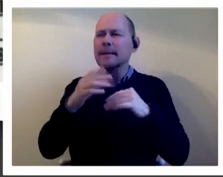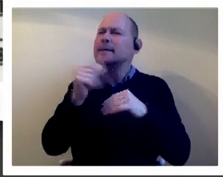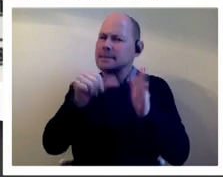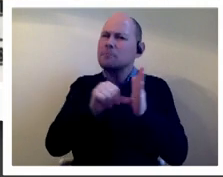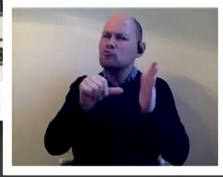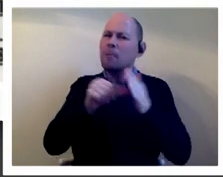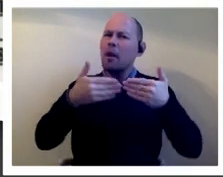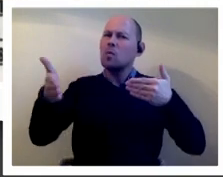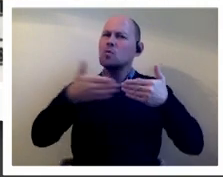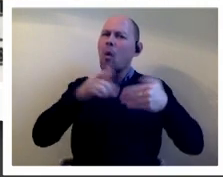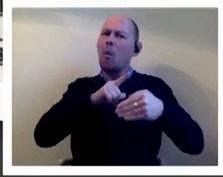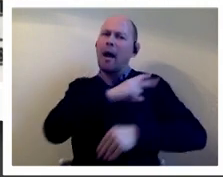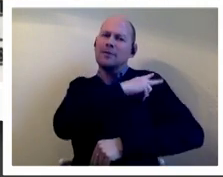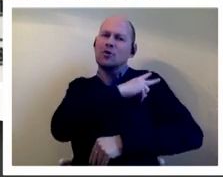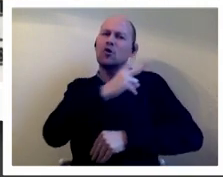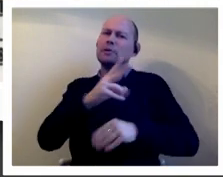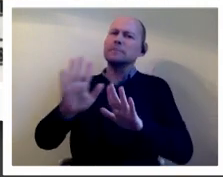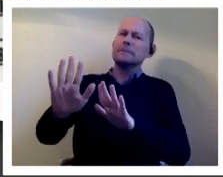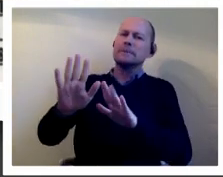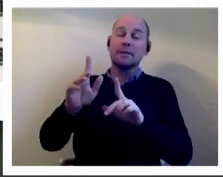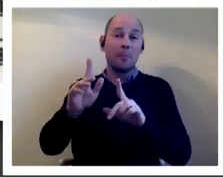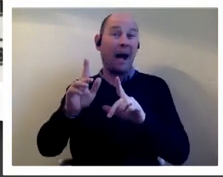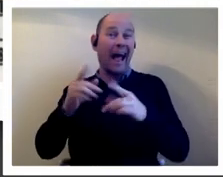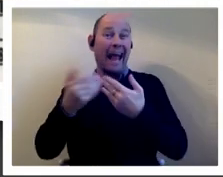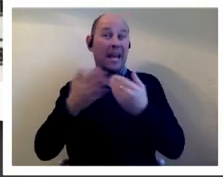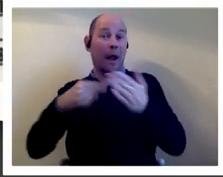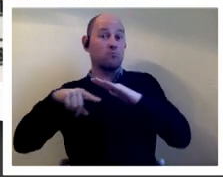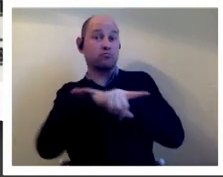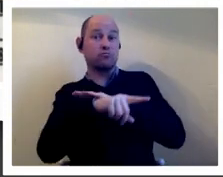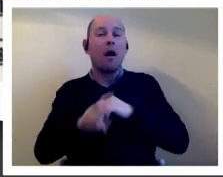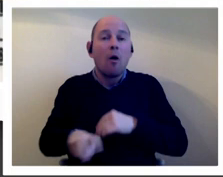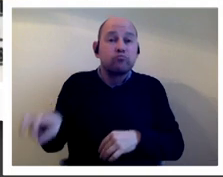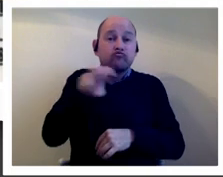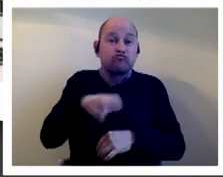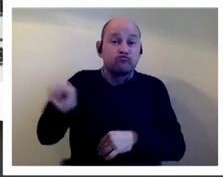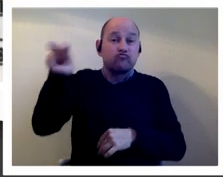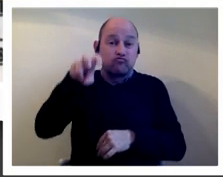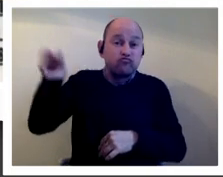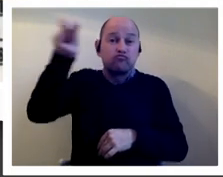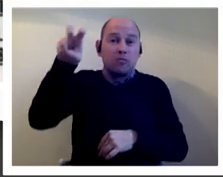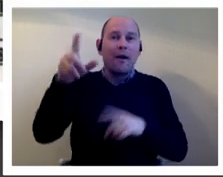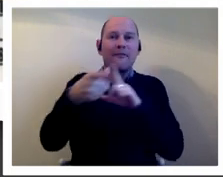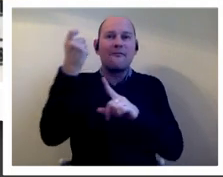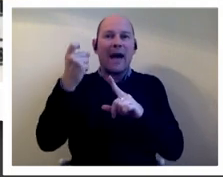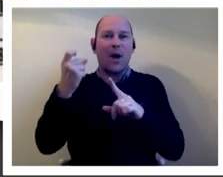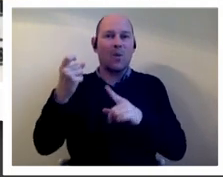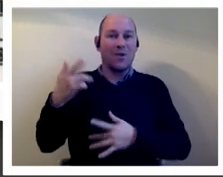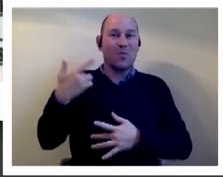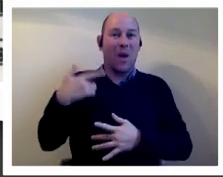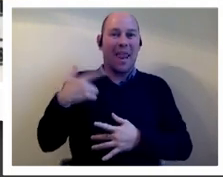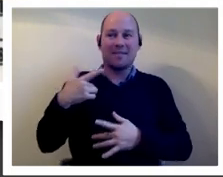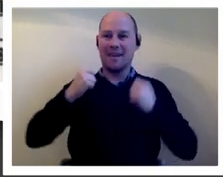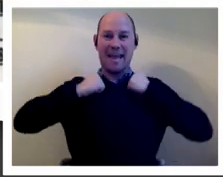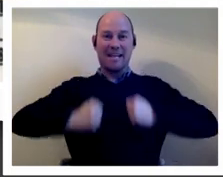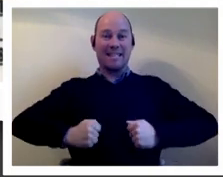the the security guards they ran up six flights of stairs to the new studios they found some toilets and they changed their t-shirts and